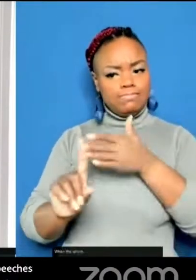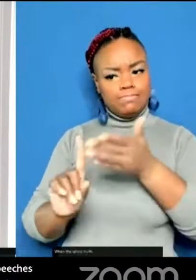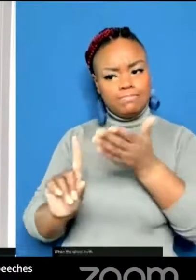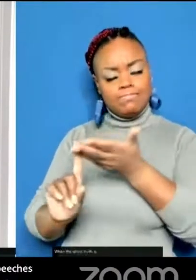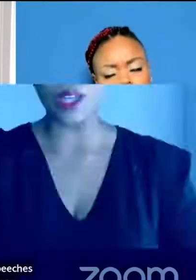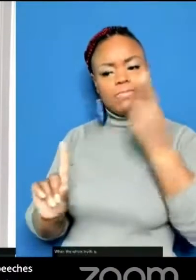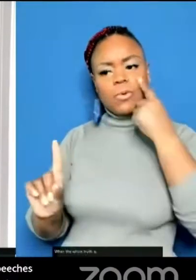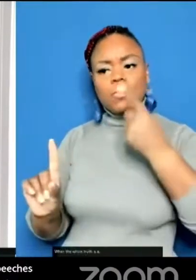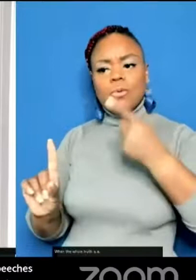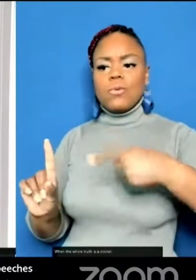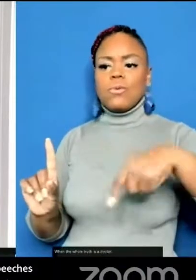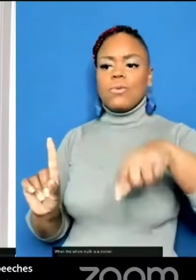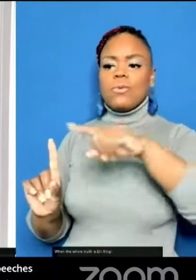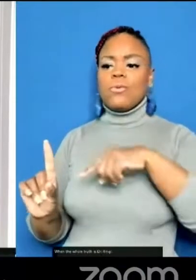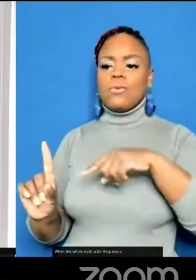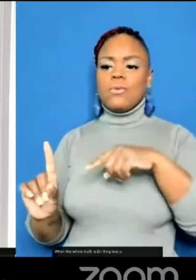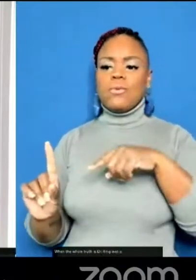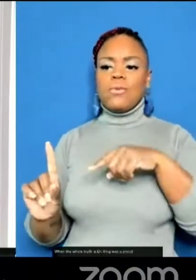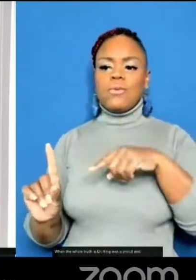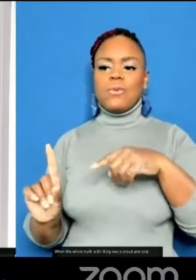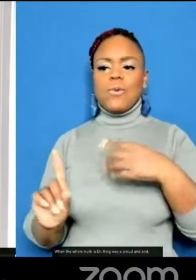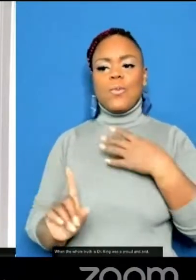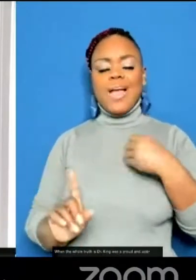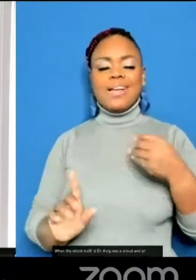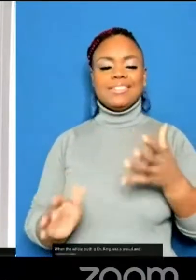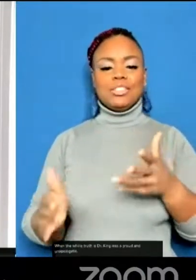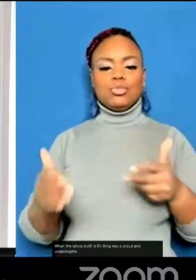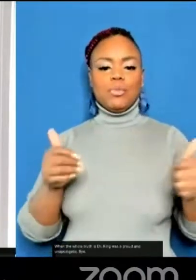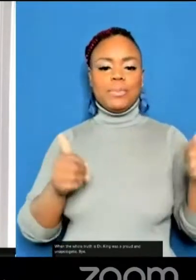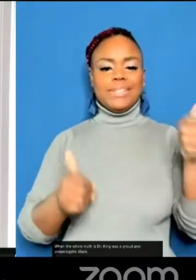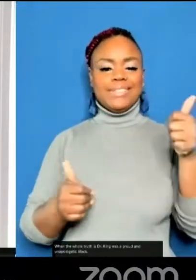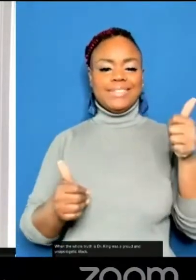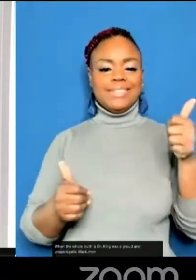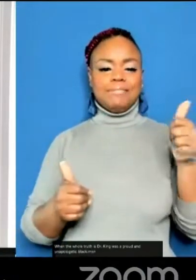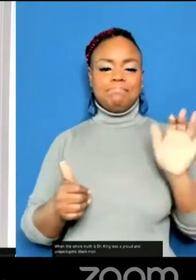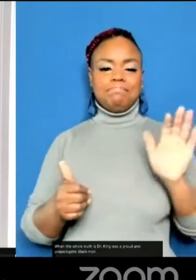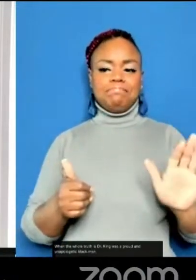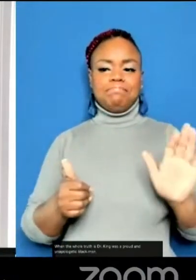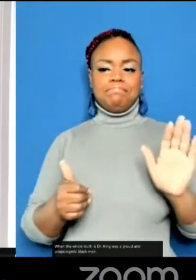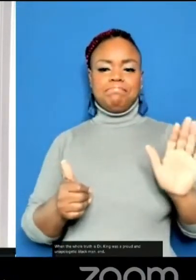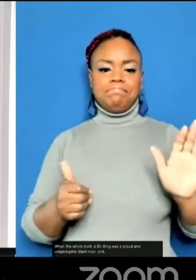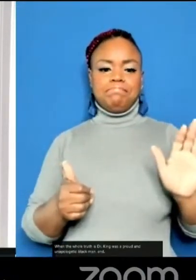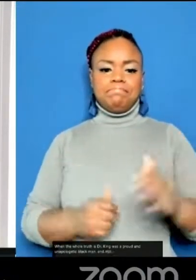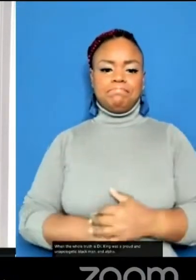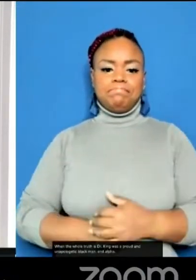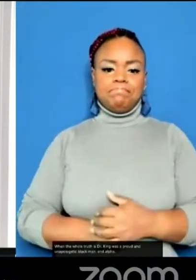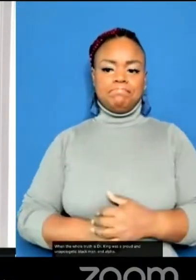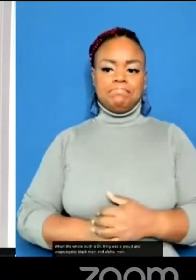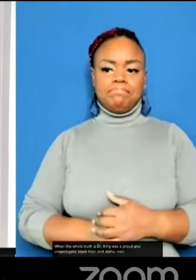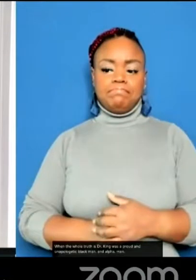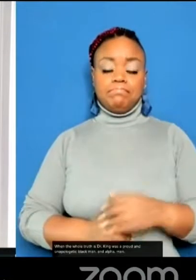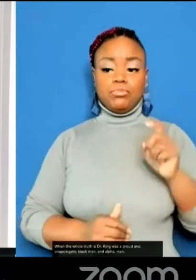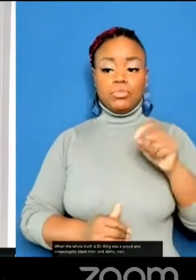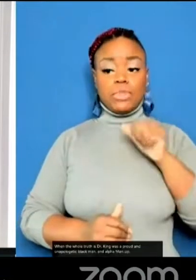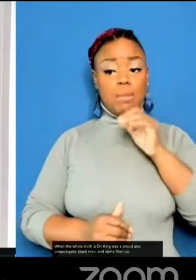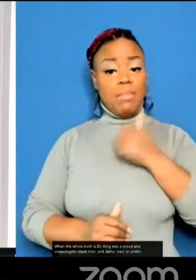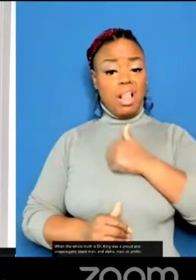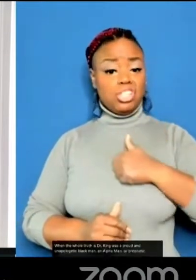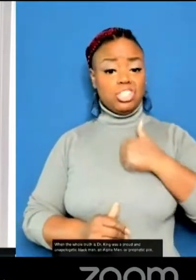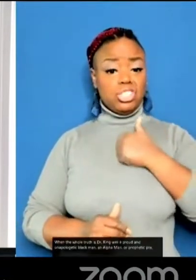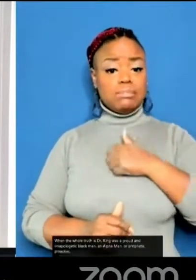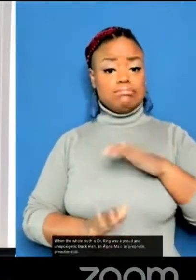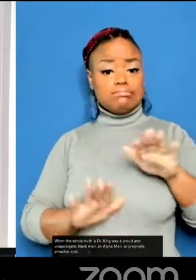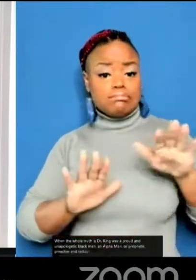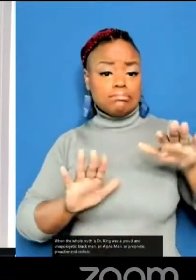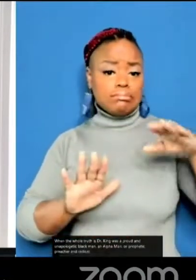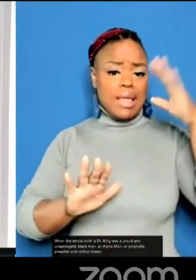is, Dr. King was a proud and unapologetic black man, an alpha man, a prophetic preacher and